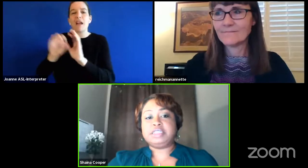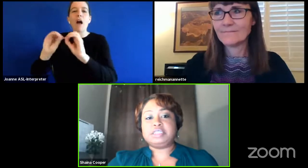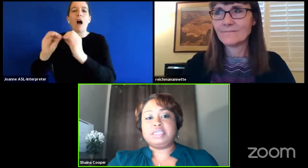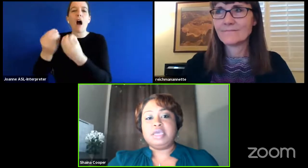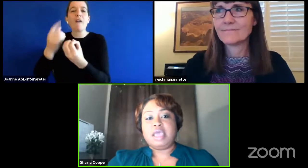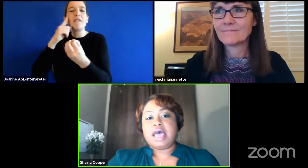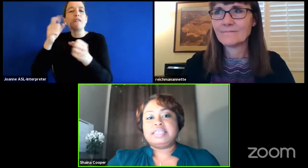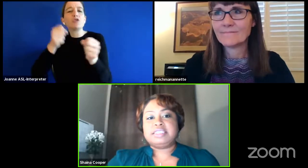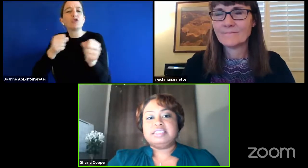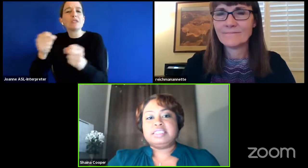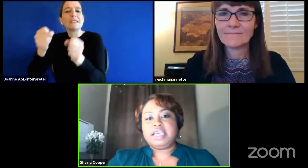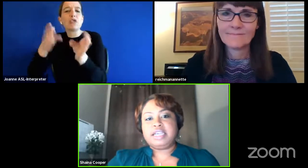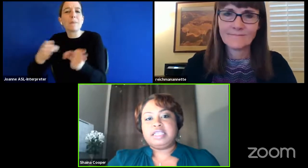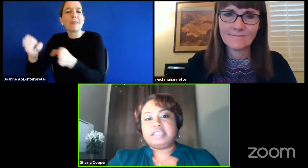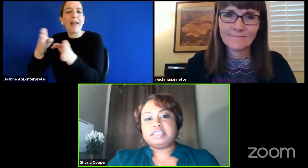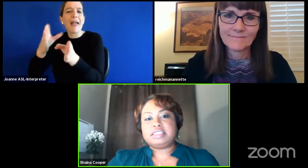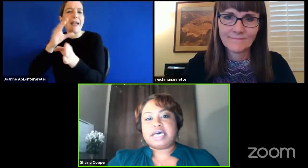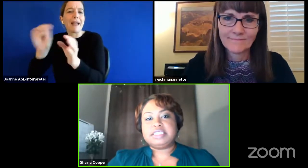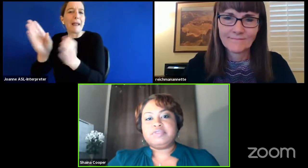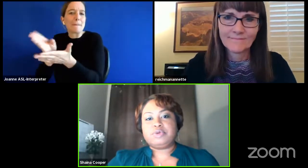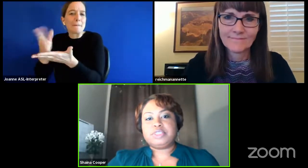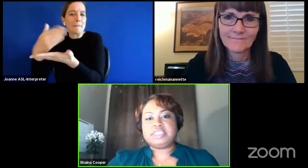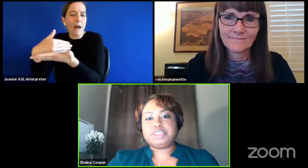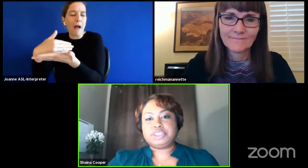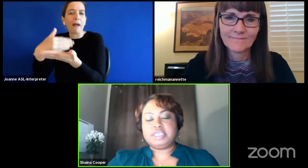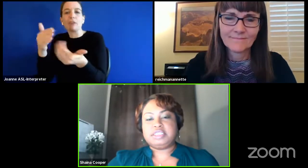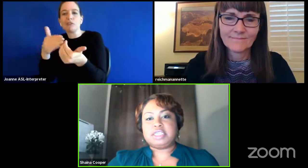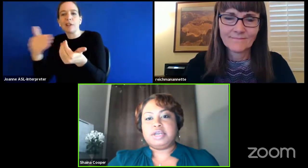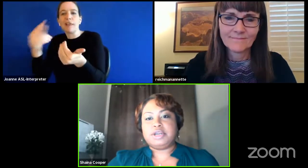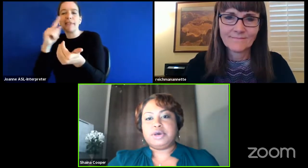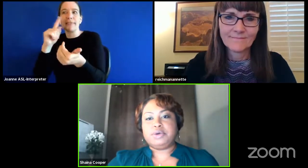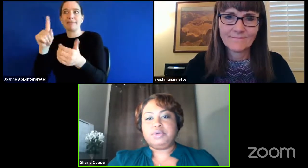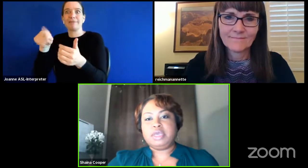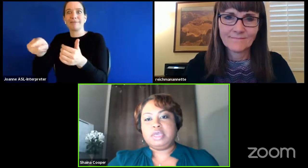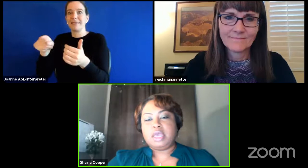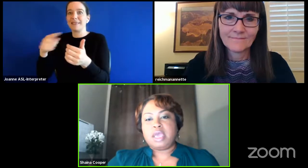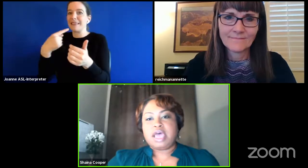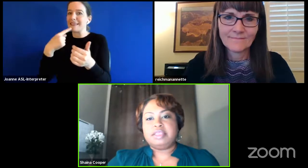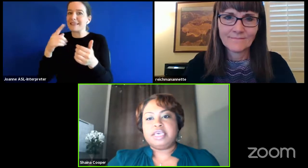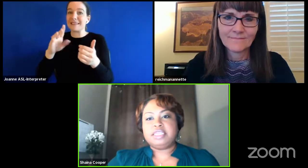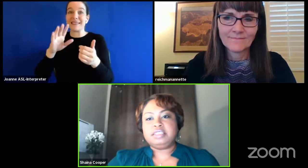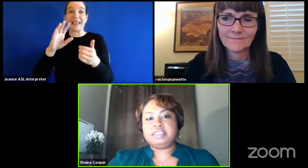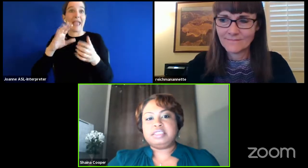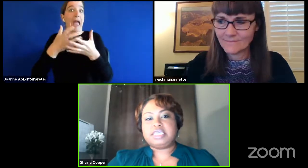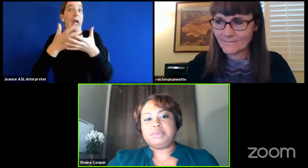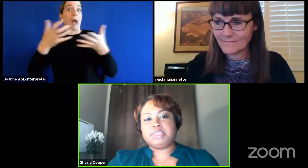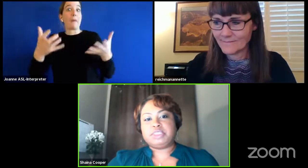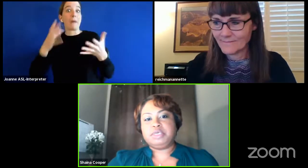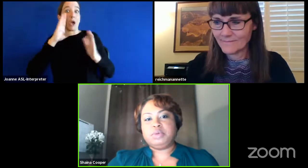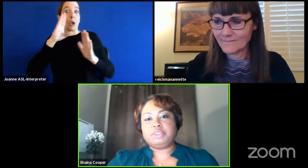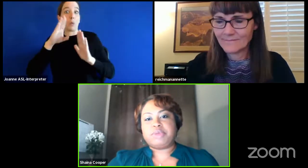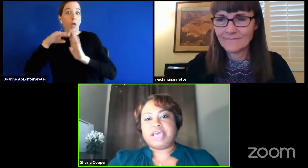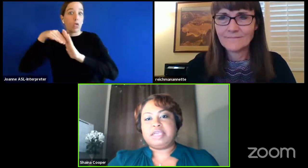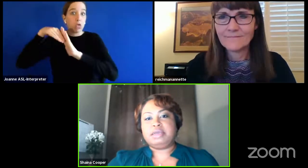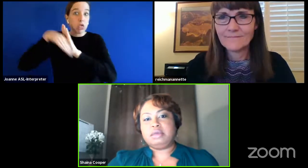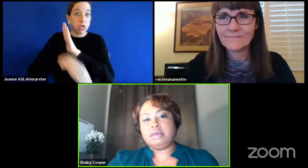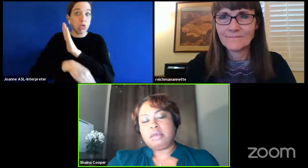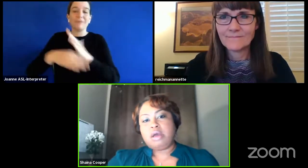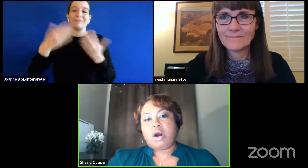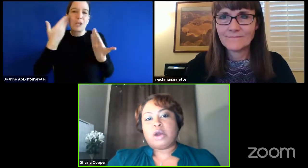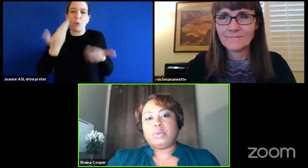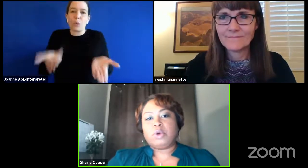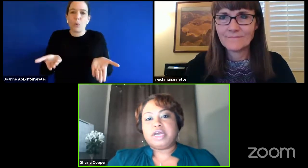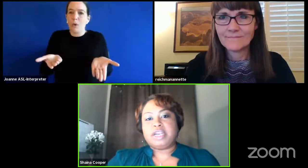few weeks has indicated that the size of the recession is unknown and the hit to the state's budget will depend